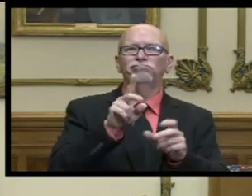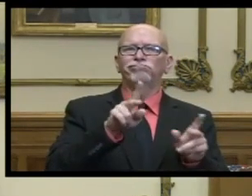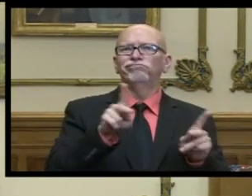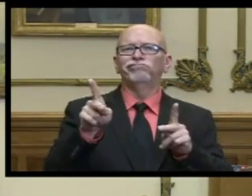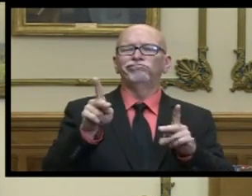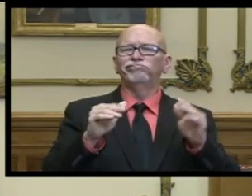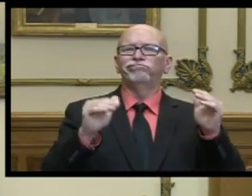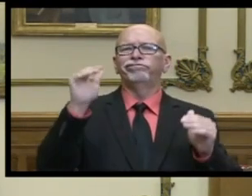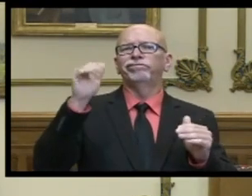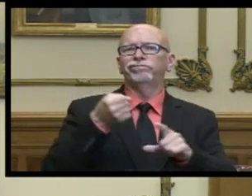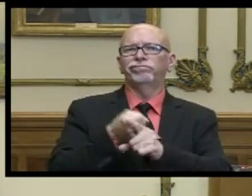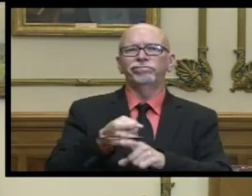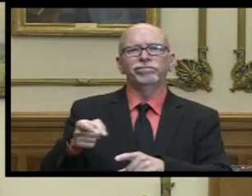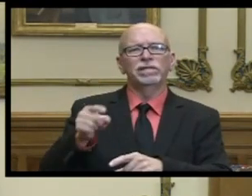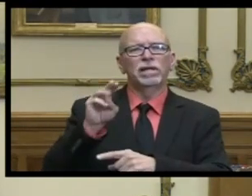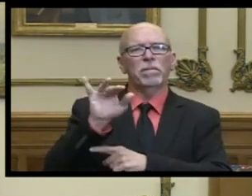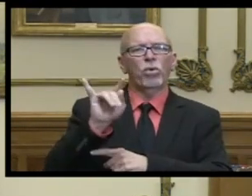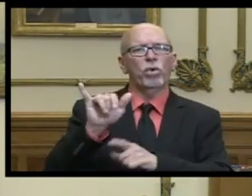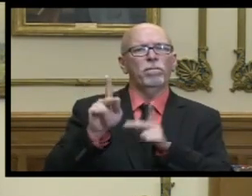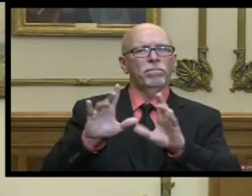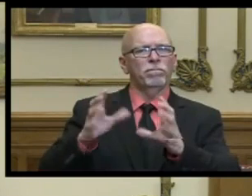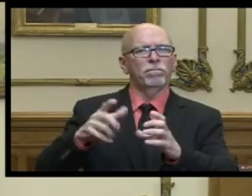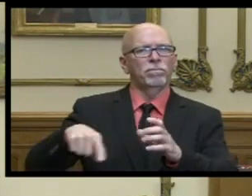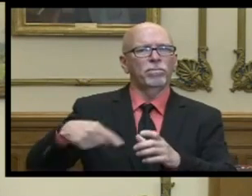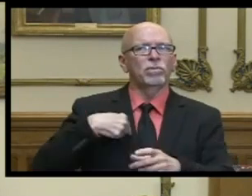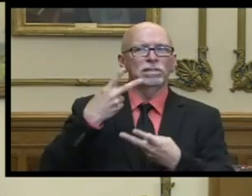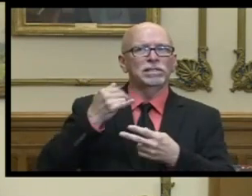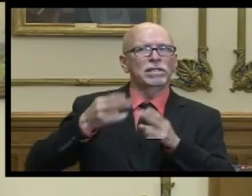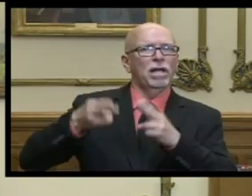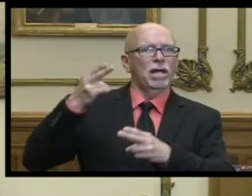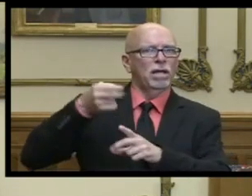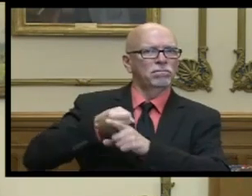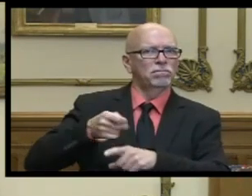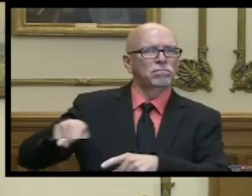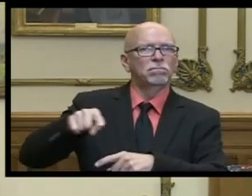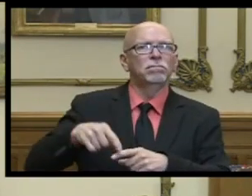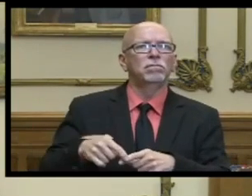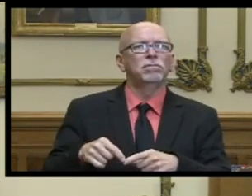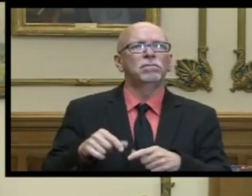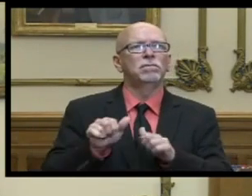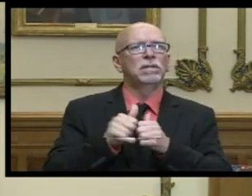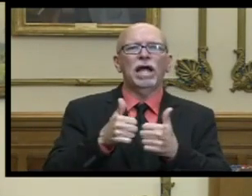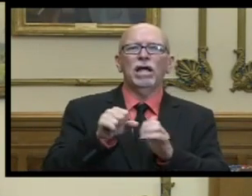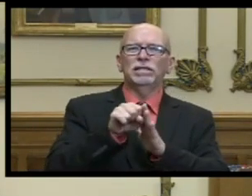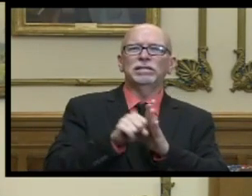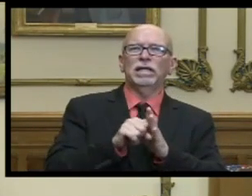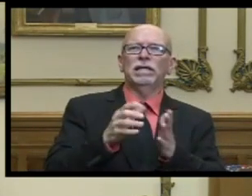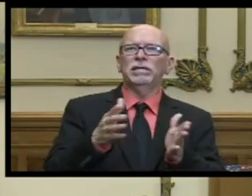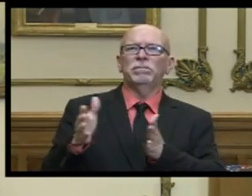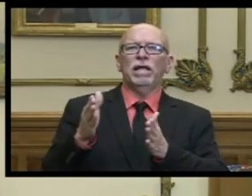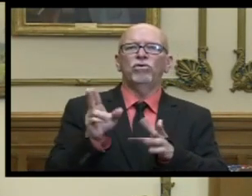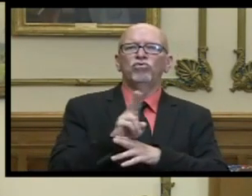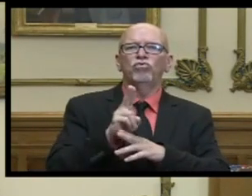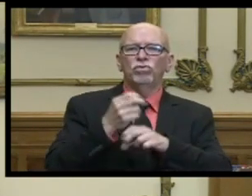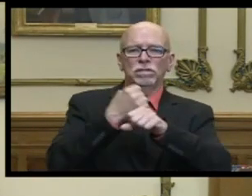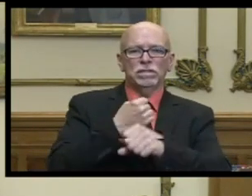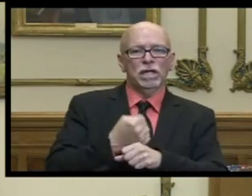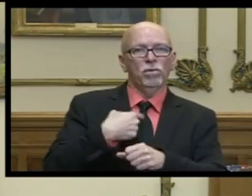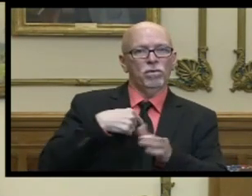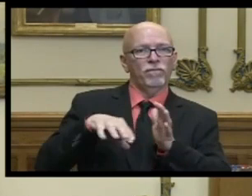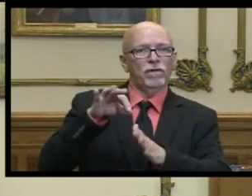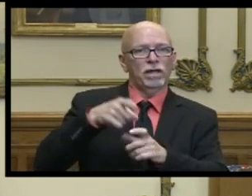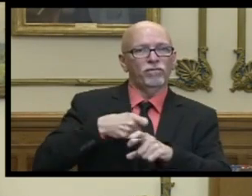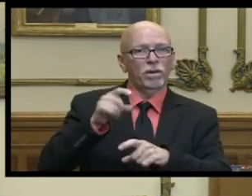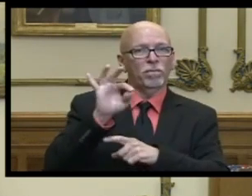uh minority communities we're still seeing it impact minority communities how does the state plan on using the data that it's found